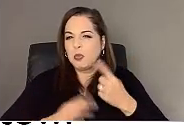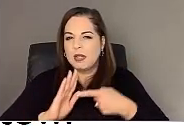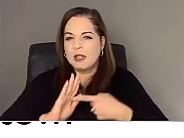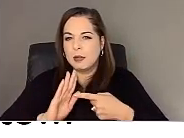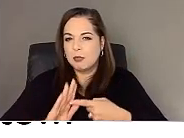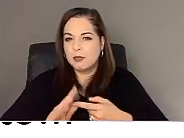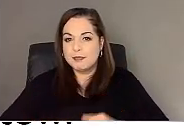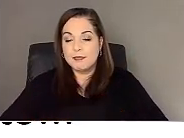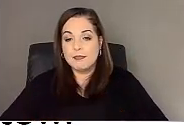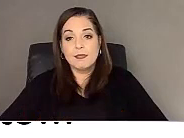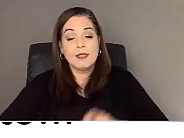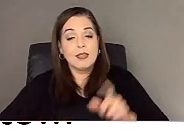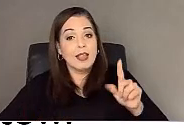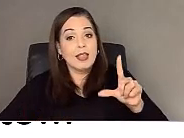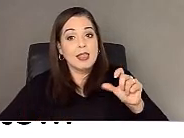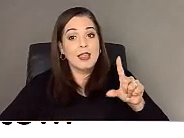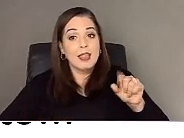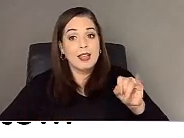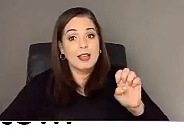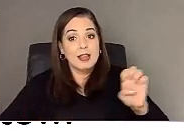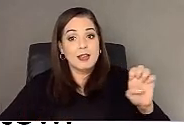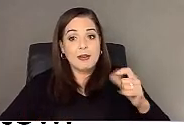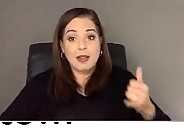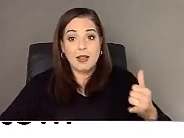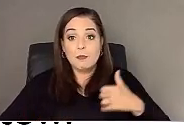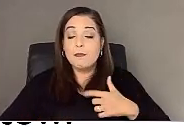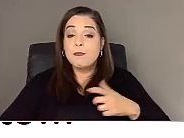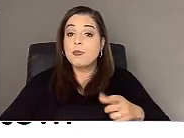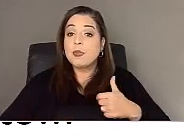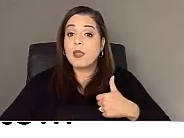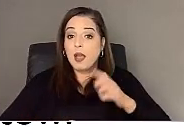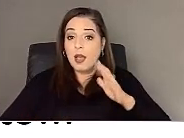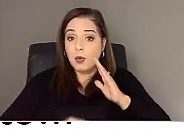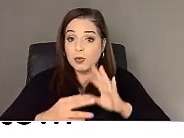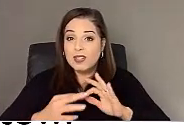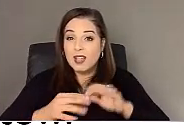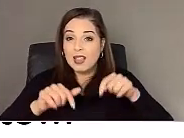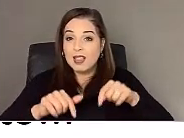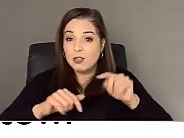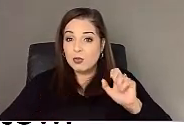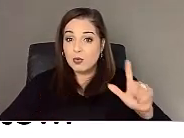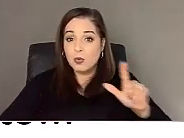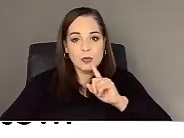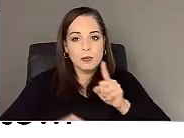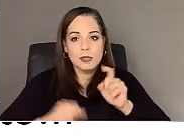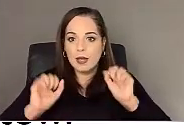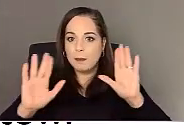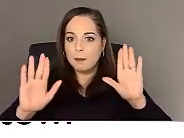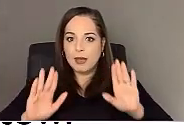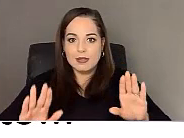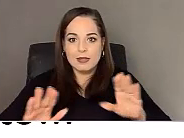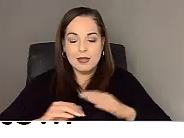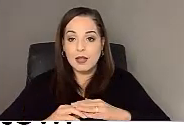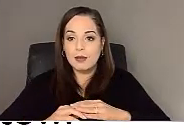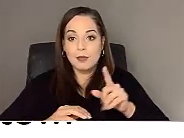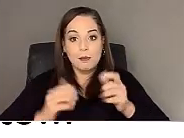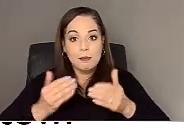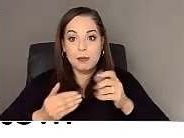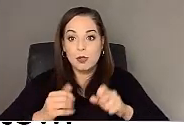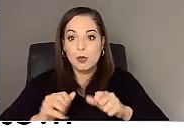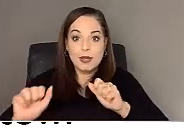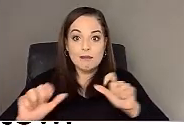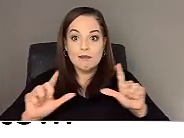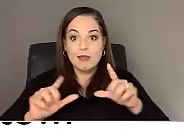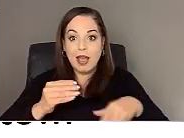And this is Lily and I'll say that, yeah, the, the, this tool is really amazing and maybe we can put the link to the,